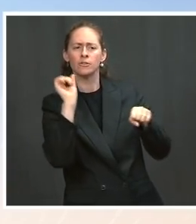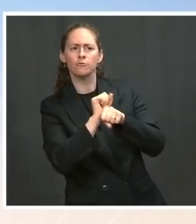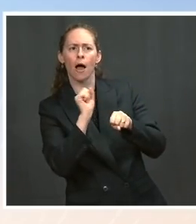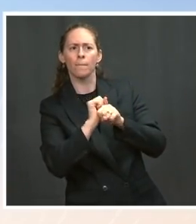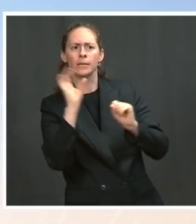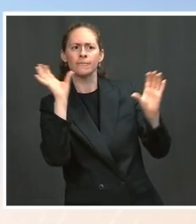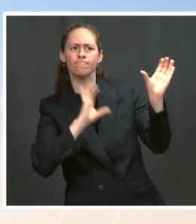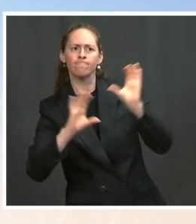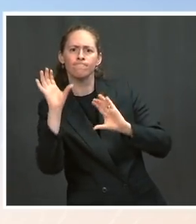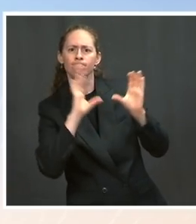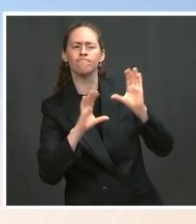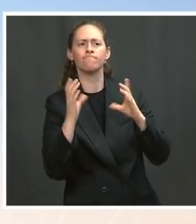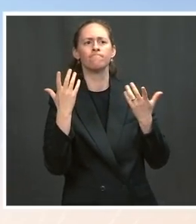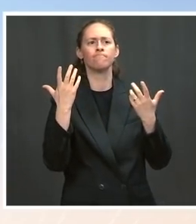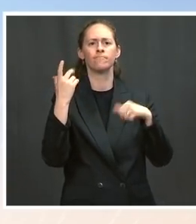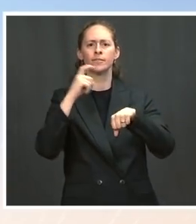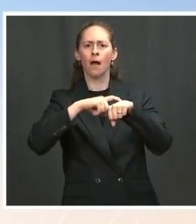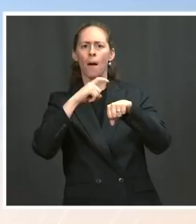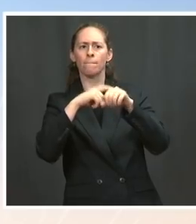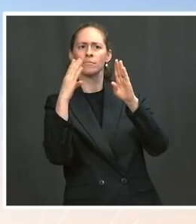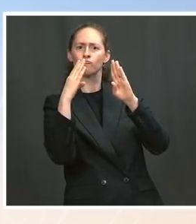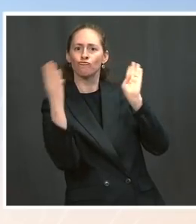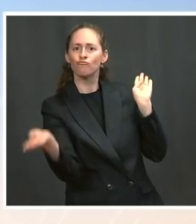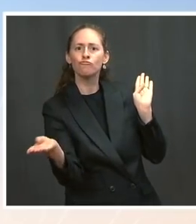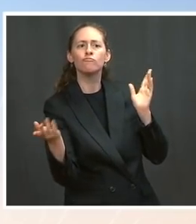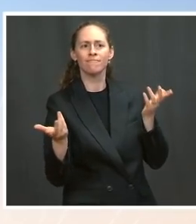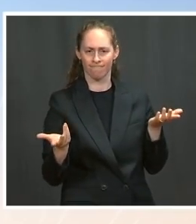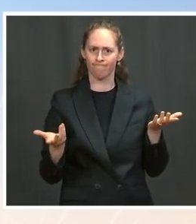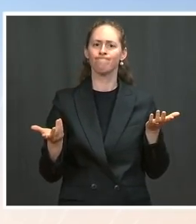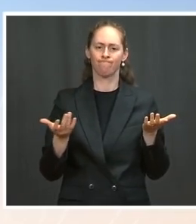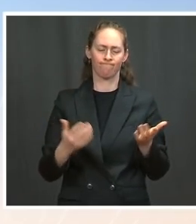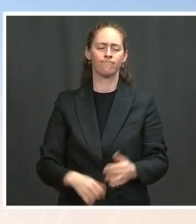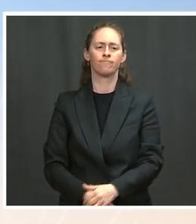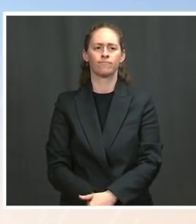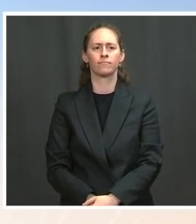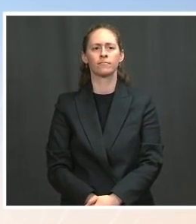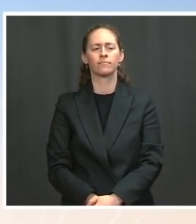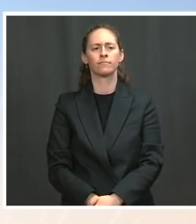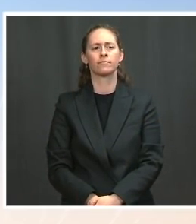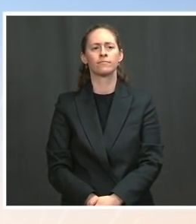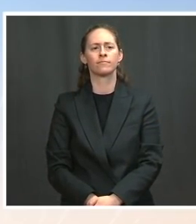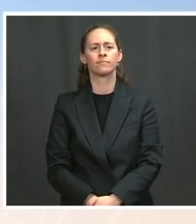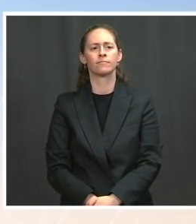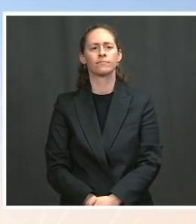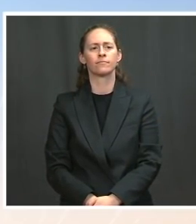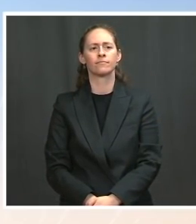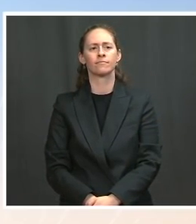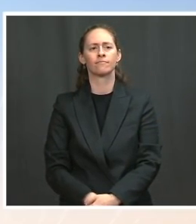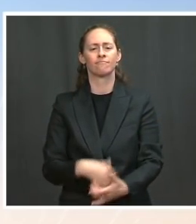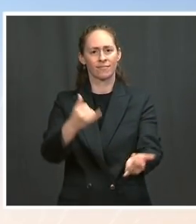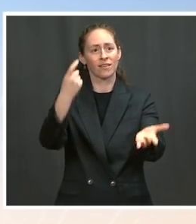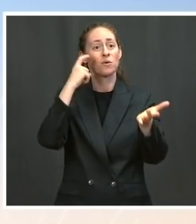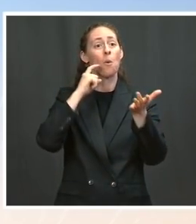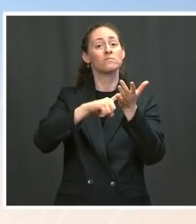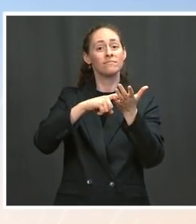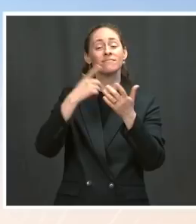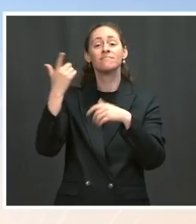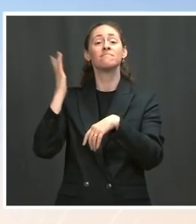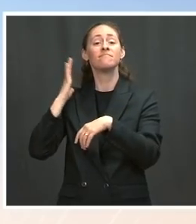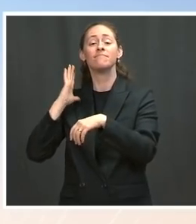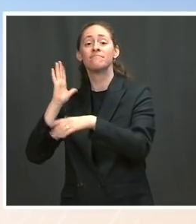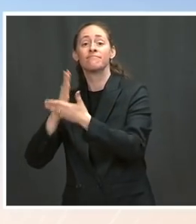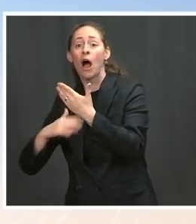And the share of workers forced into part-time jobs is declining. Indeed, we've made remarkable